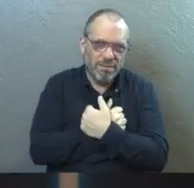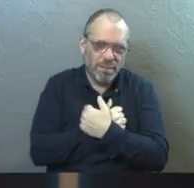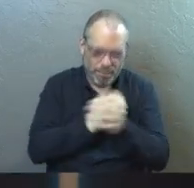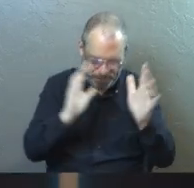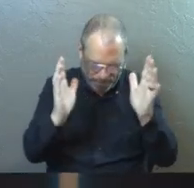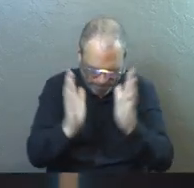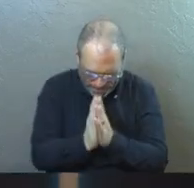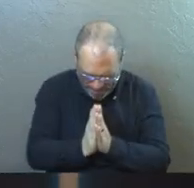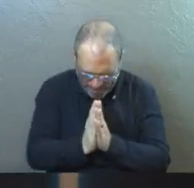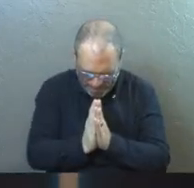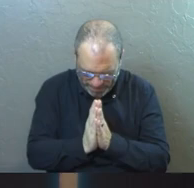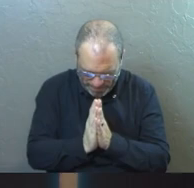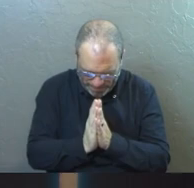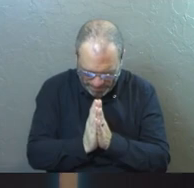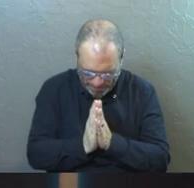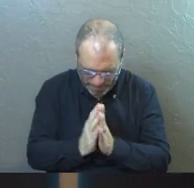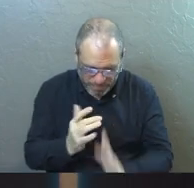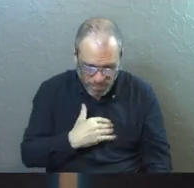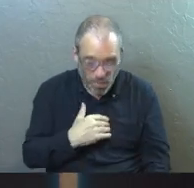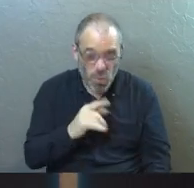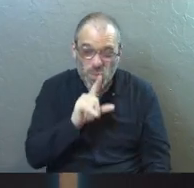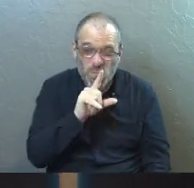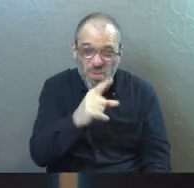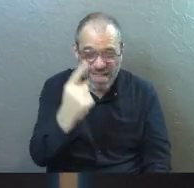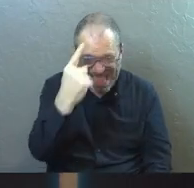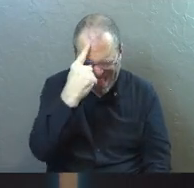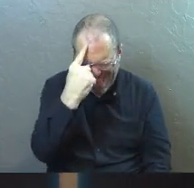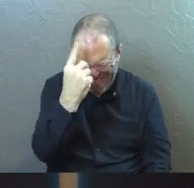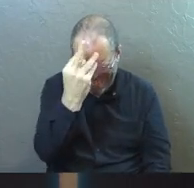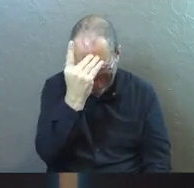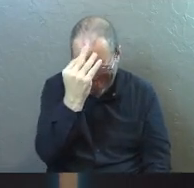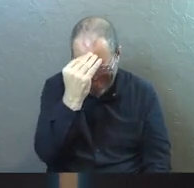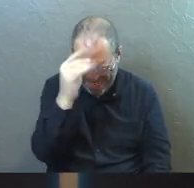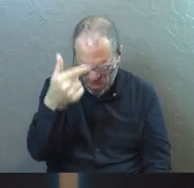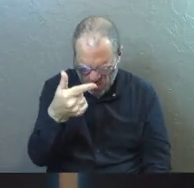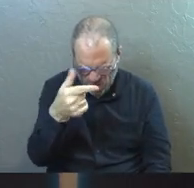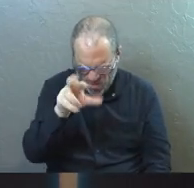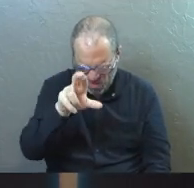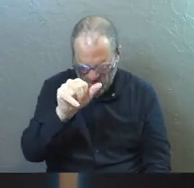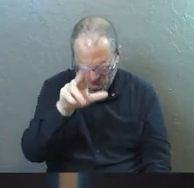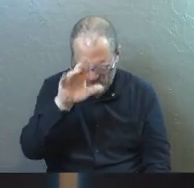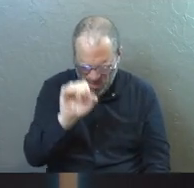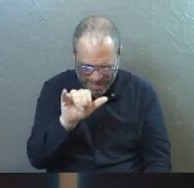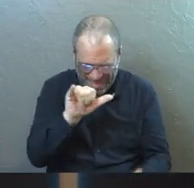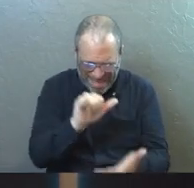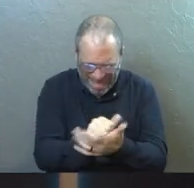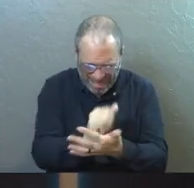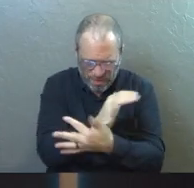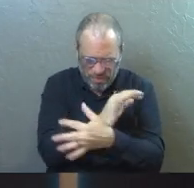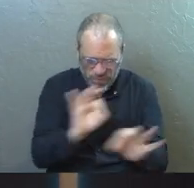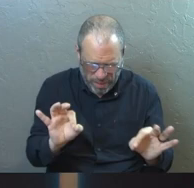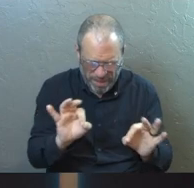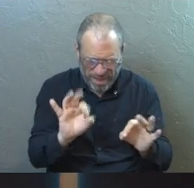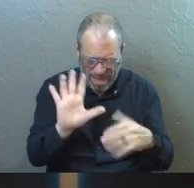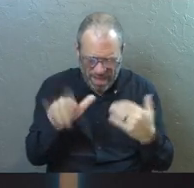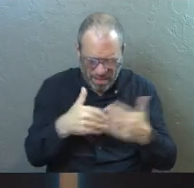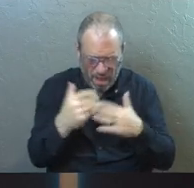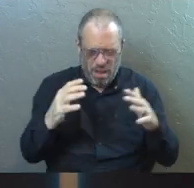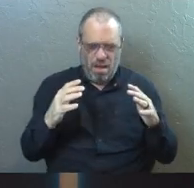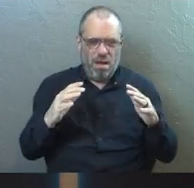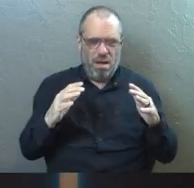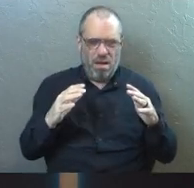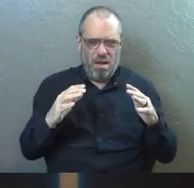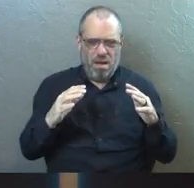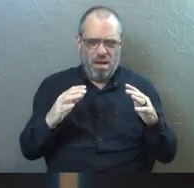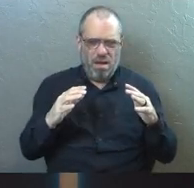There's a thing that stirs up in us when we really start to ponder the grace of God that it is free. And all of a sudden, there's a